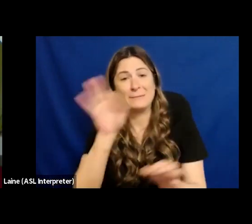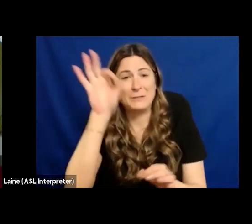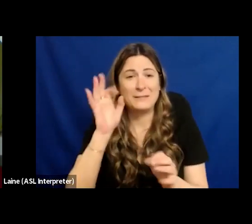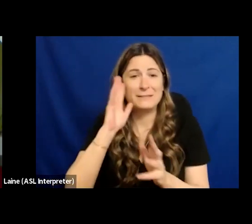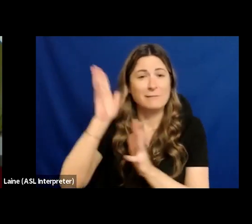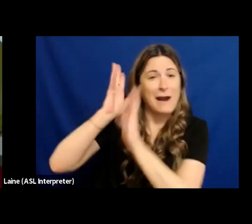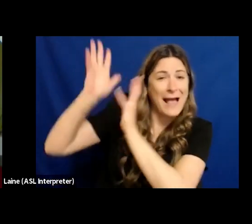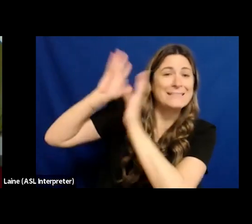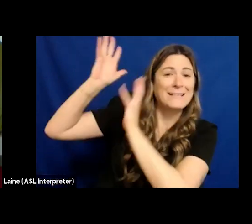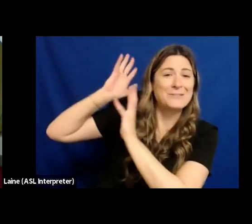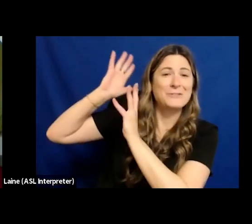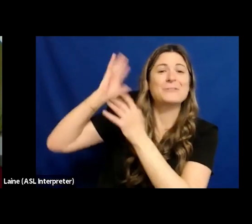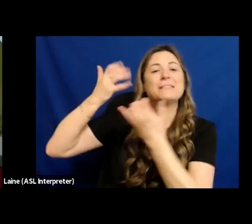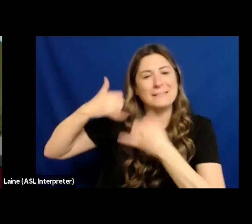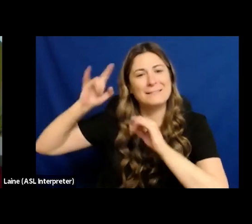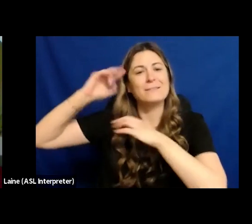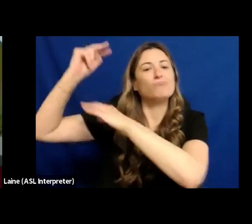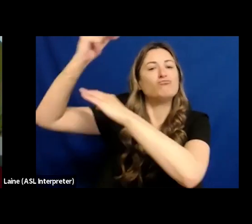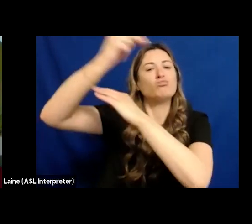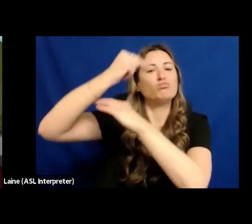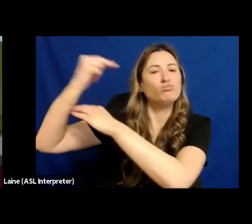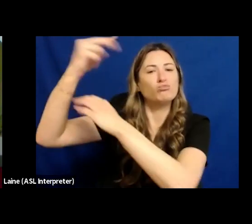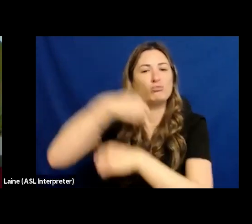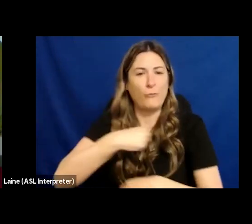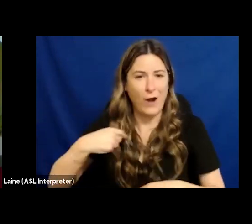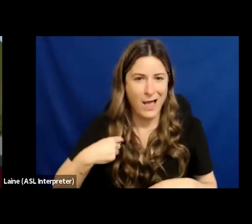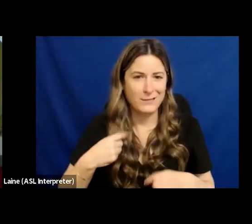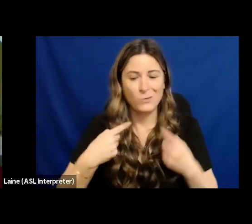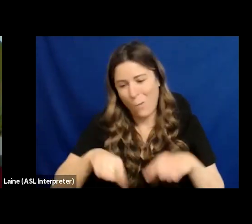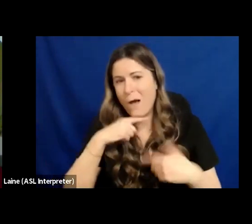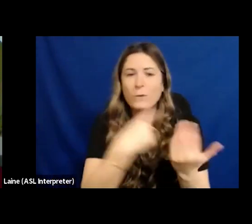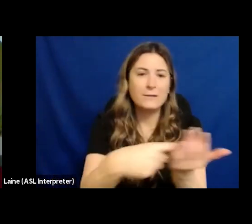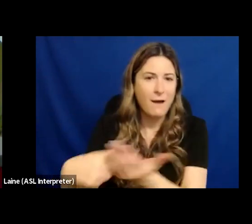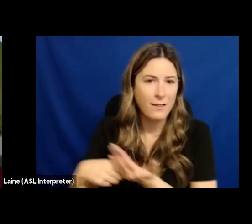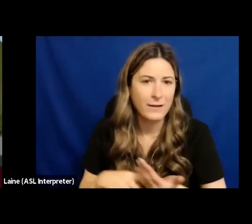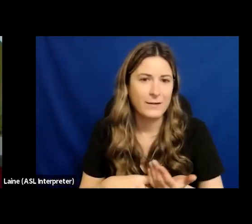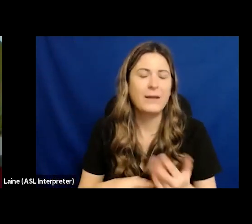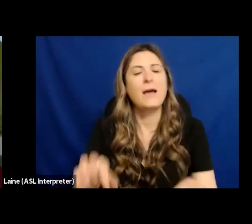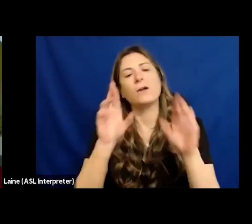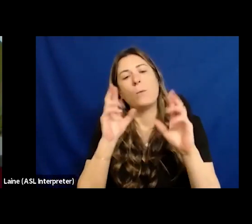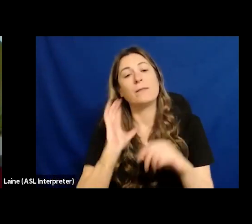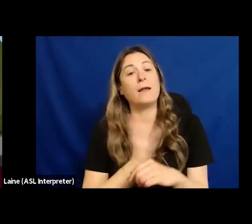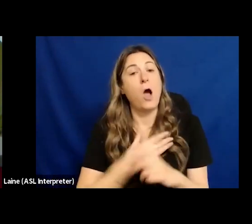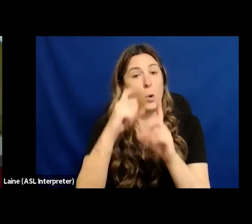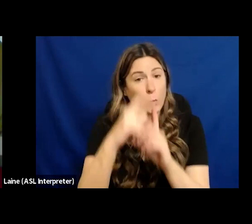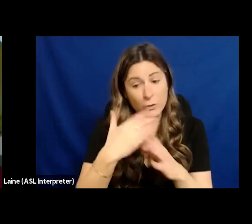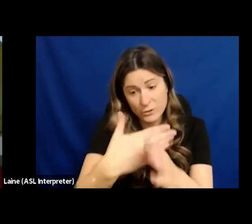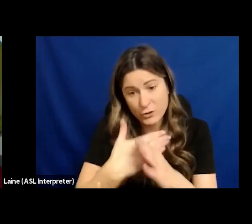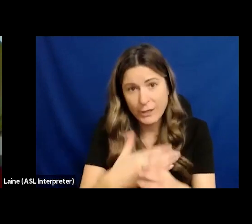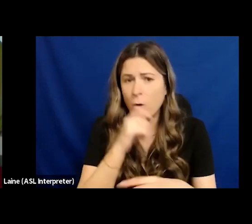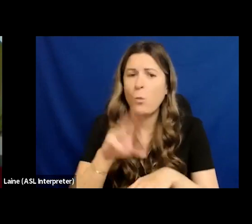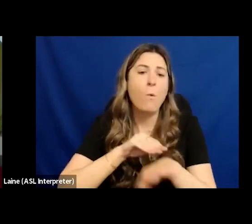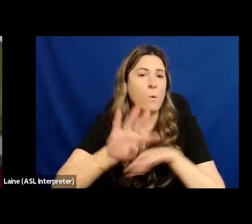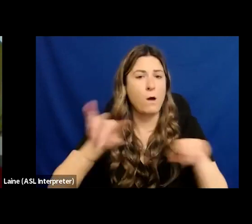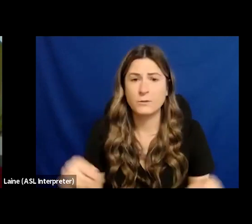over us as we enter into a dialogue together today that our words will not cause harm that our thoughts and ideas won't cause